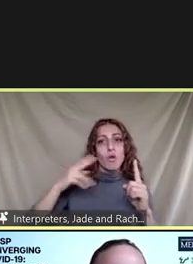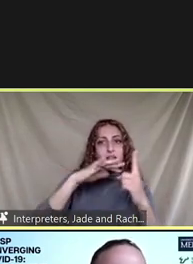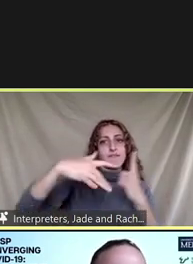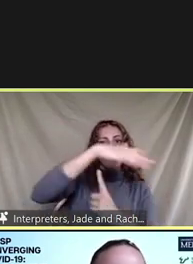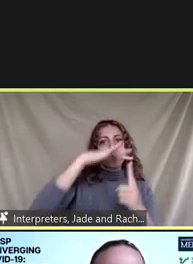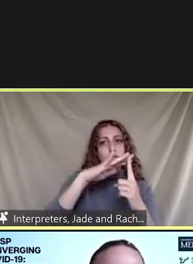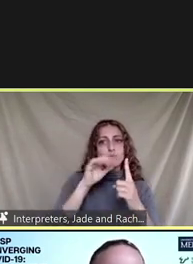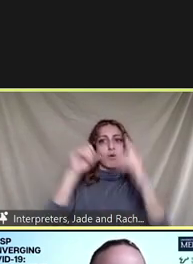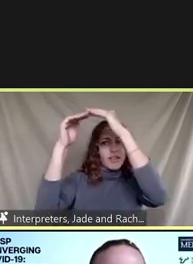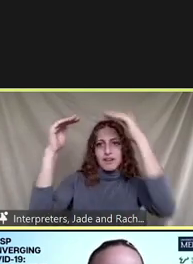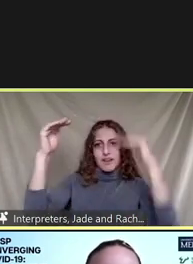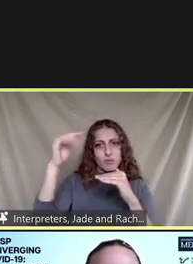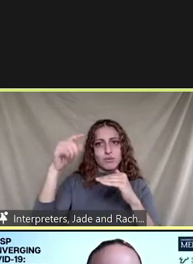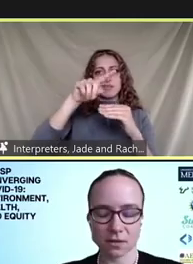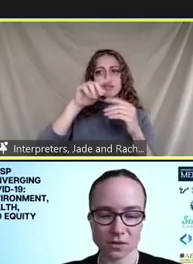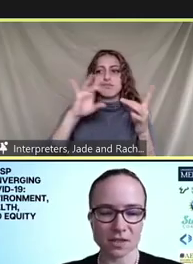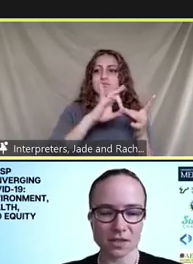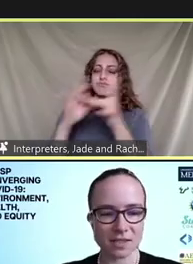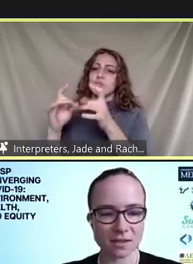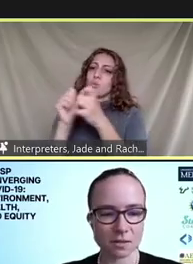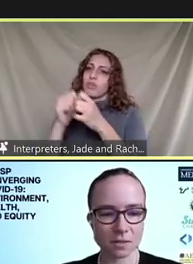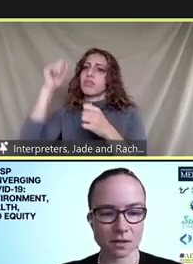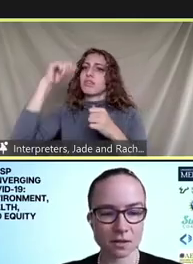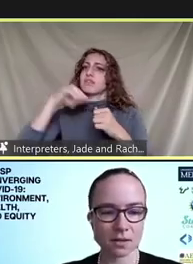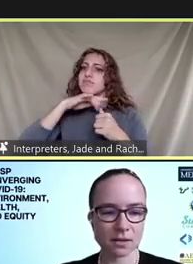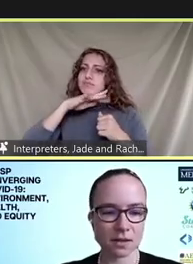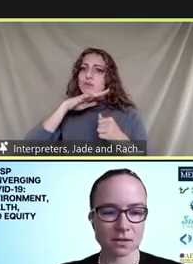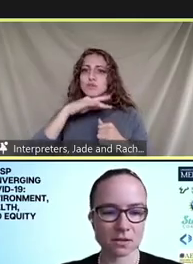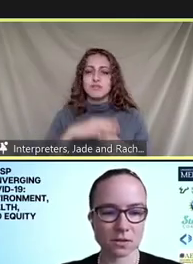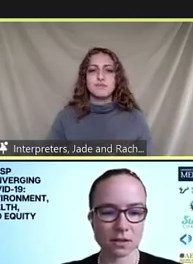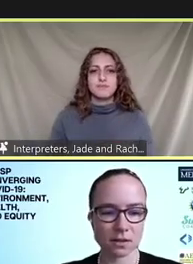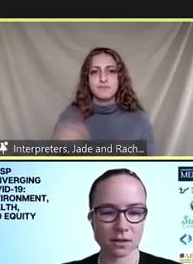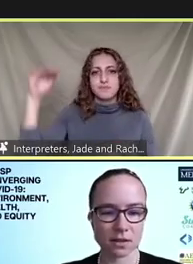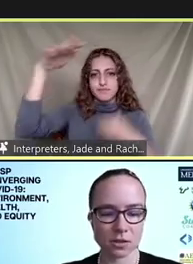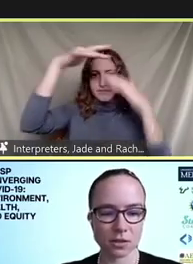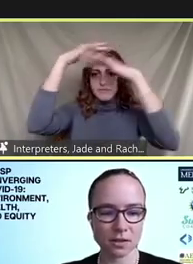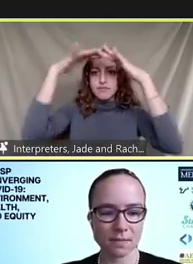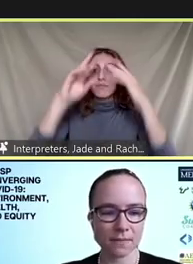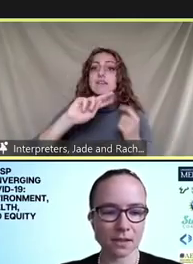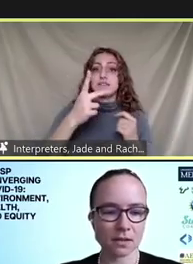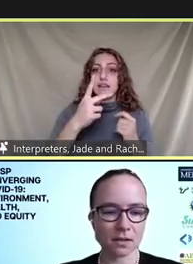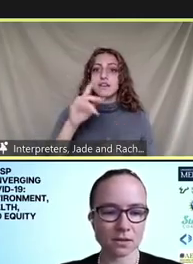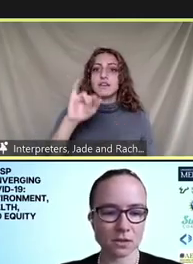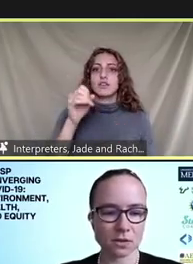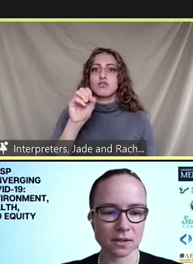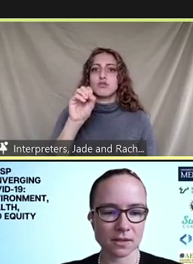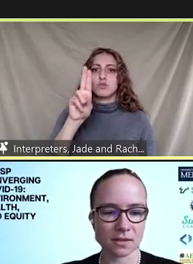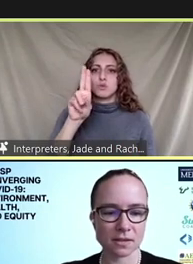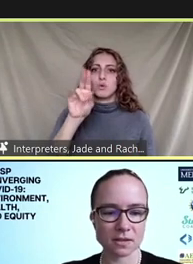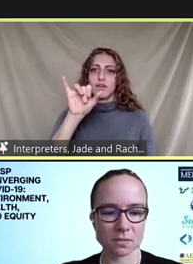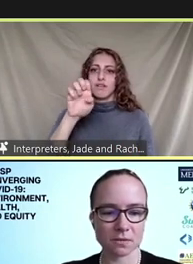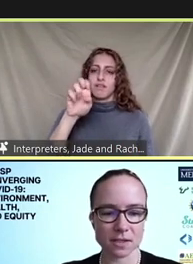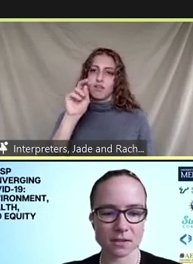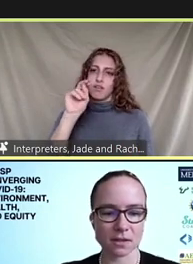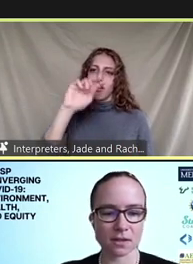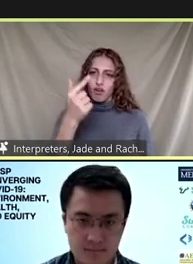next i'd like to introduce our introduce our second speaker dr jiang choy dr choy is an